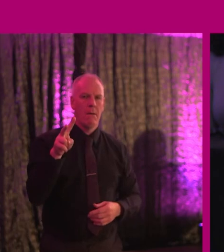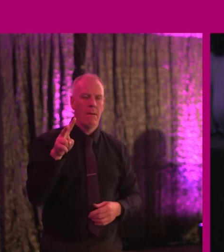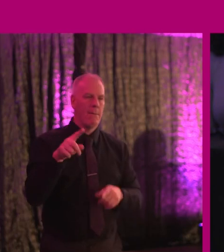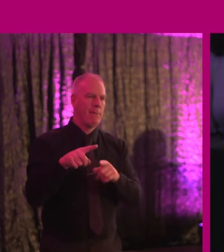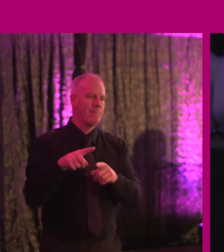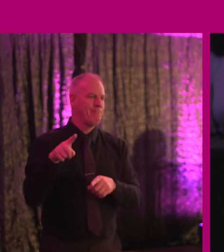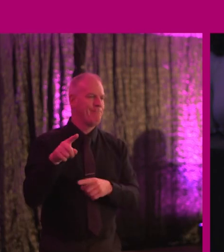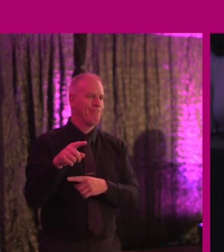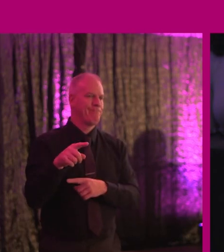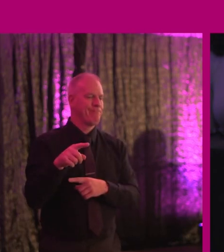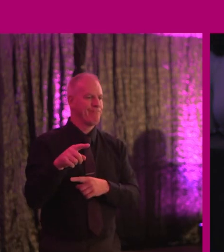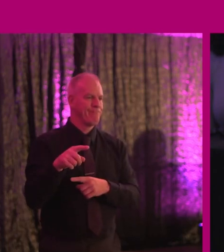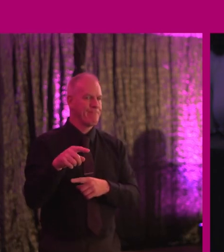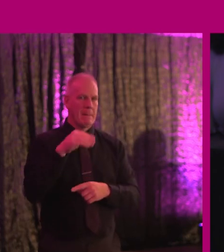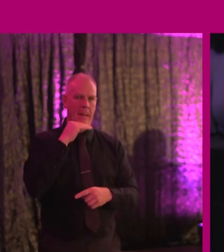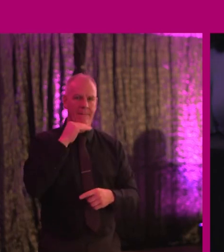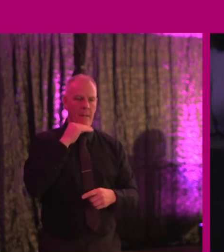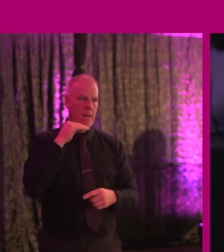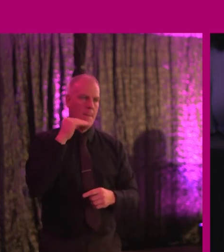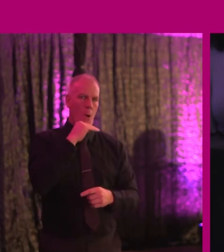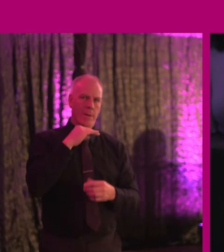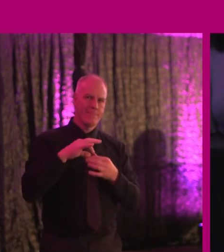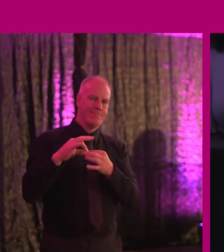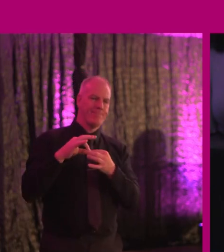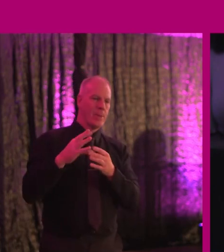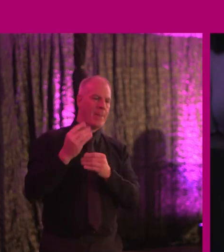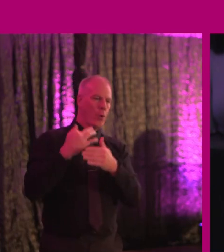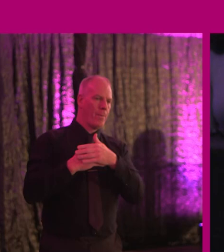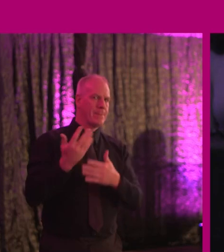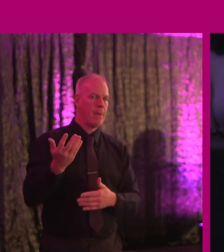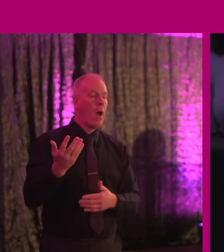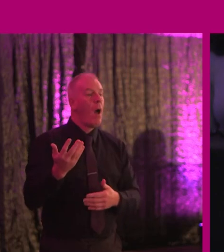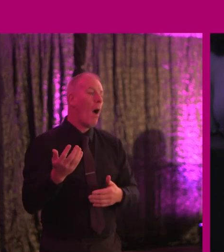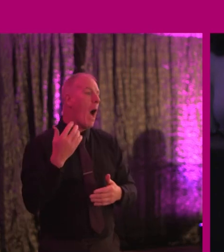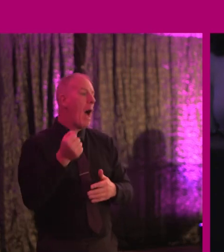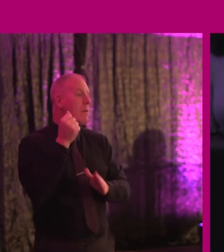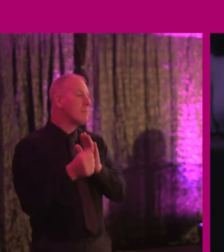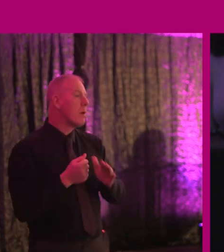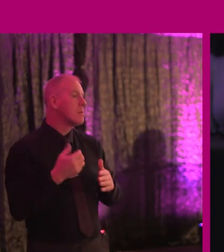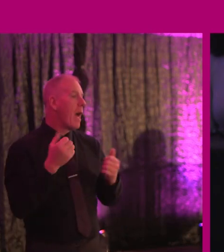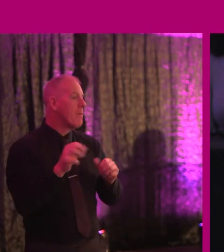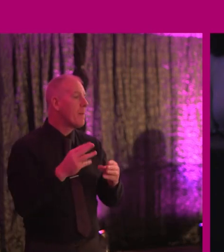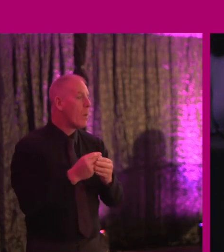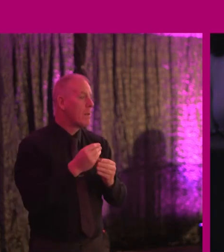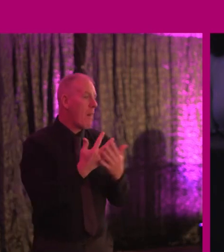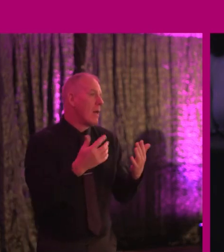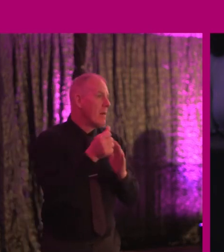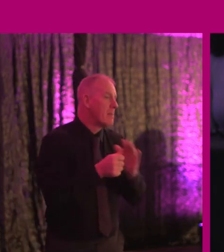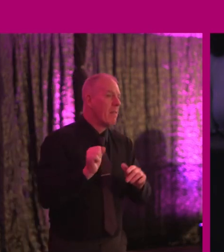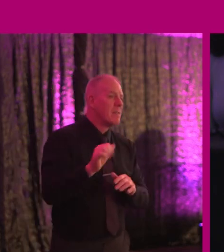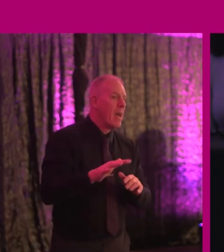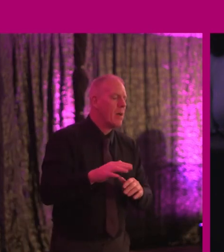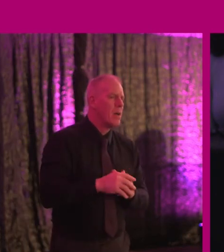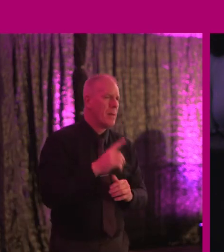lack of actual meaningful engagement. Or we have the experience. We have people with lots of experience in that area.